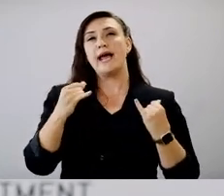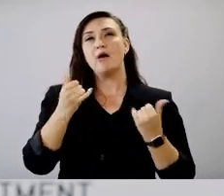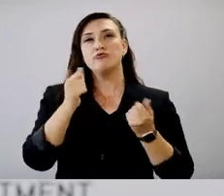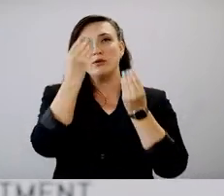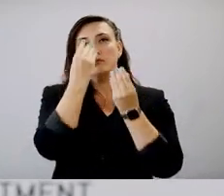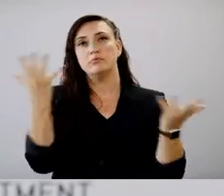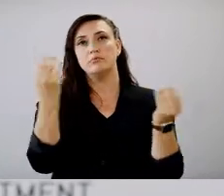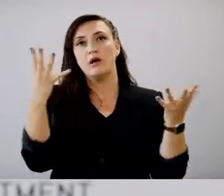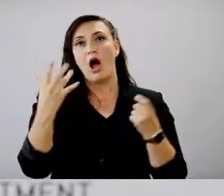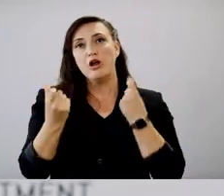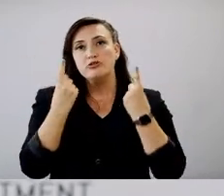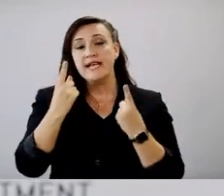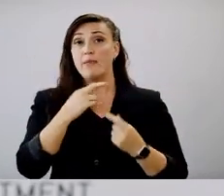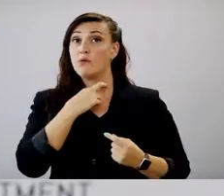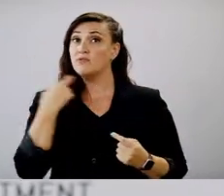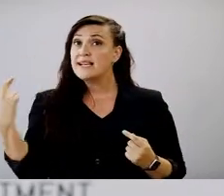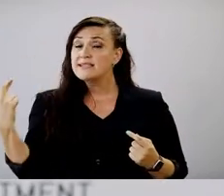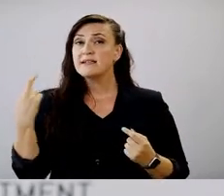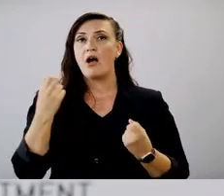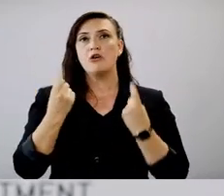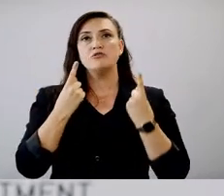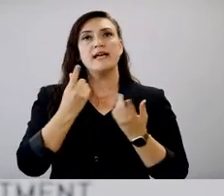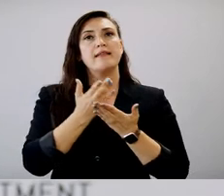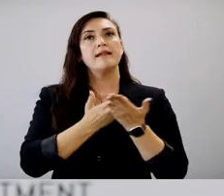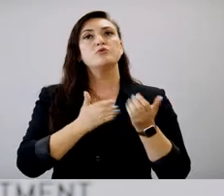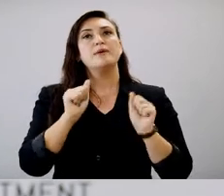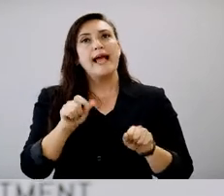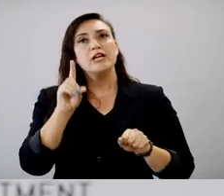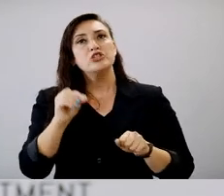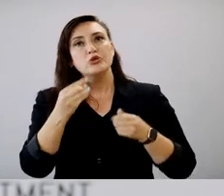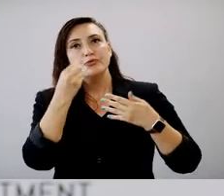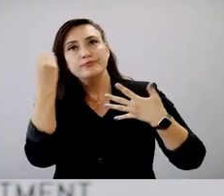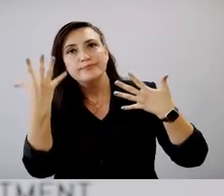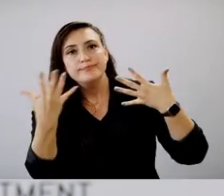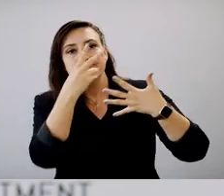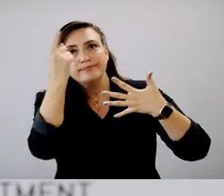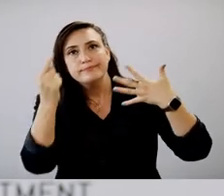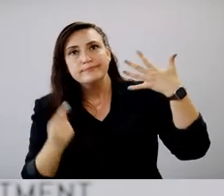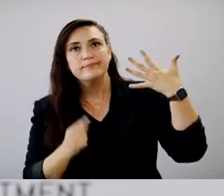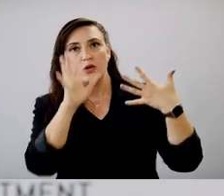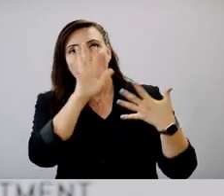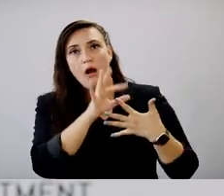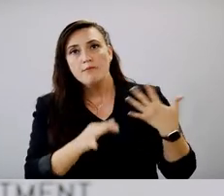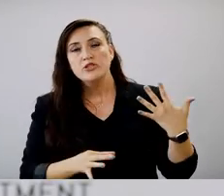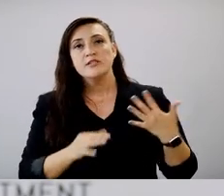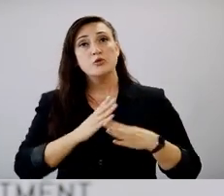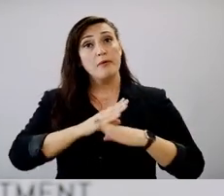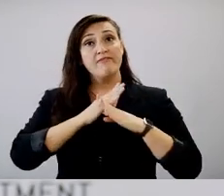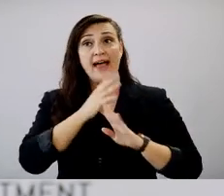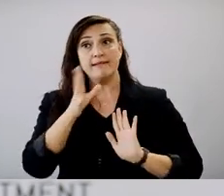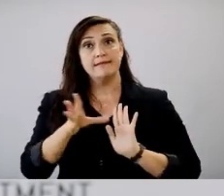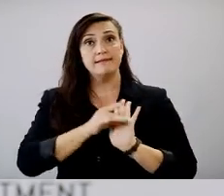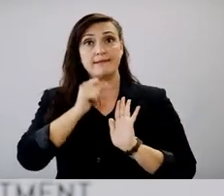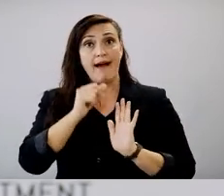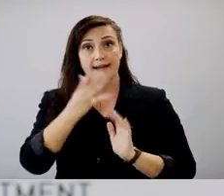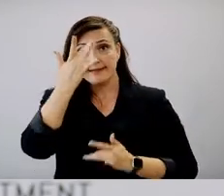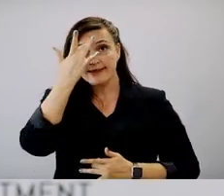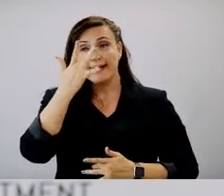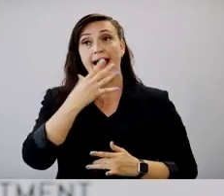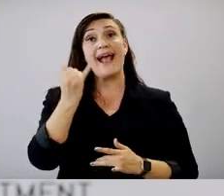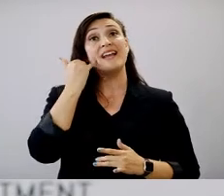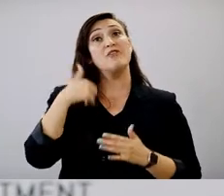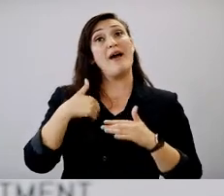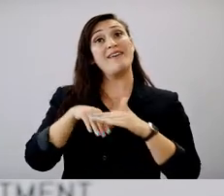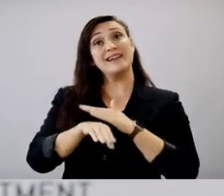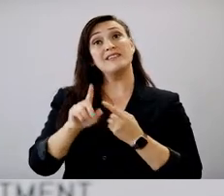understand the risk, what the measures they can take are to prevent getting COVID-19 and then to make sure that they they have access to the